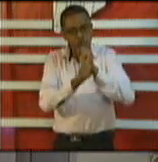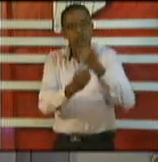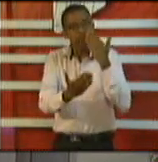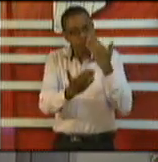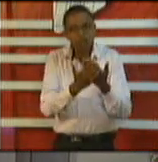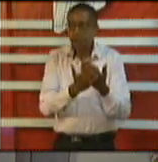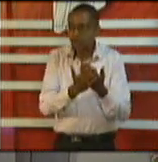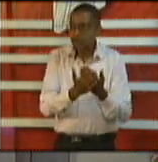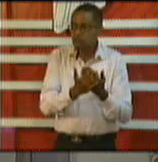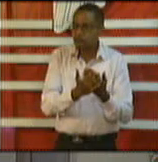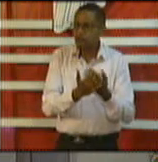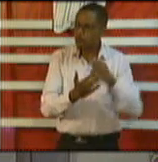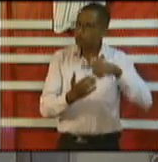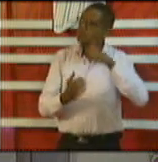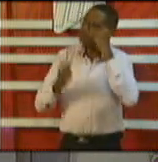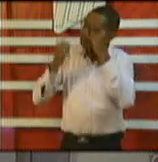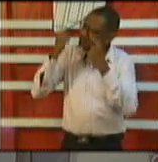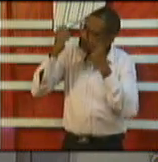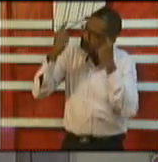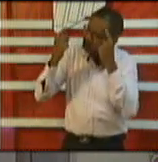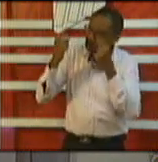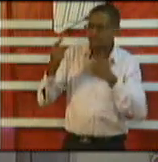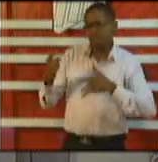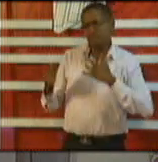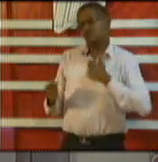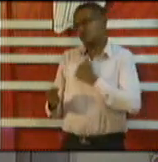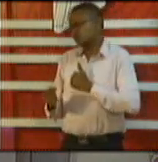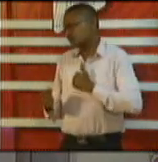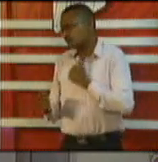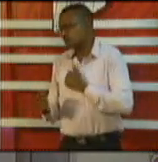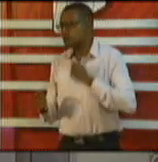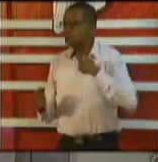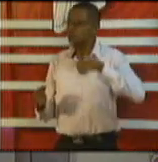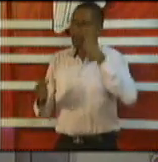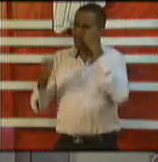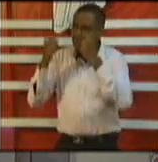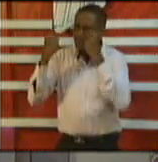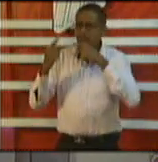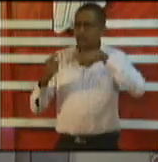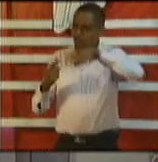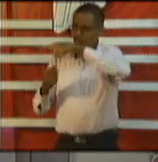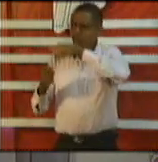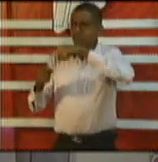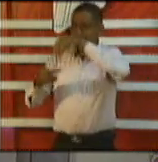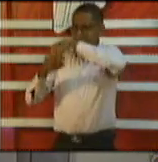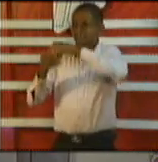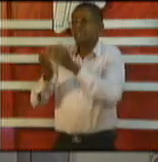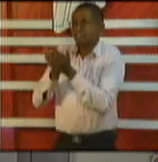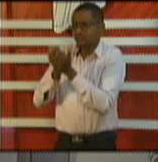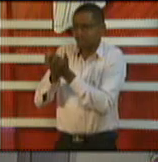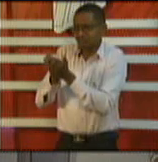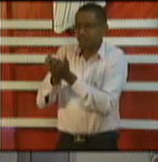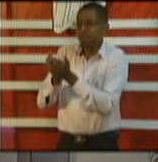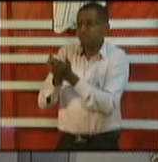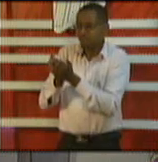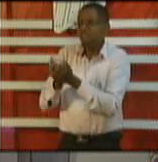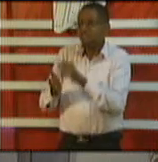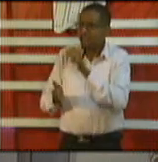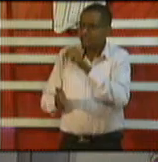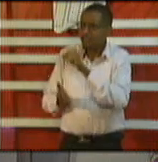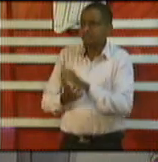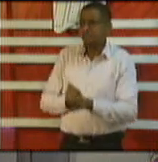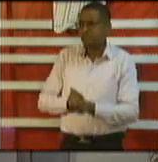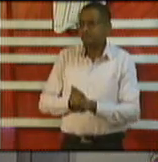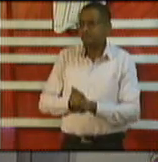empathize and we sympathize with those persons on that ship we do this is